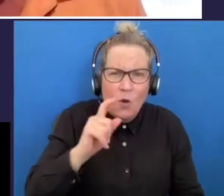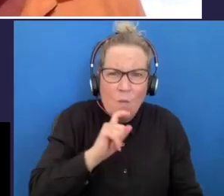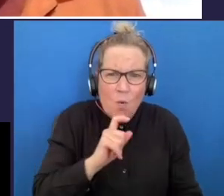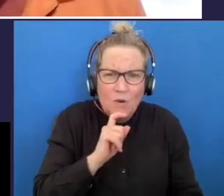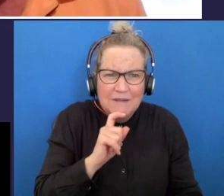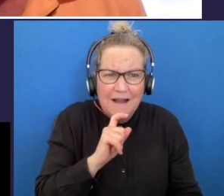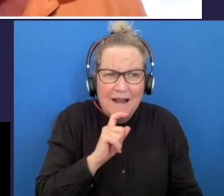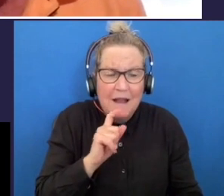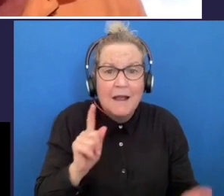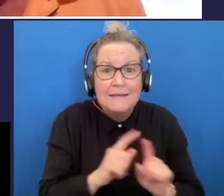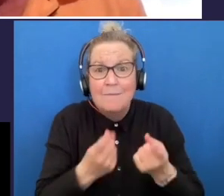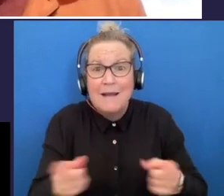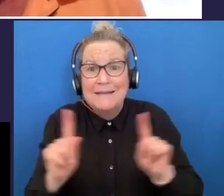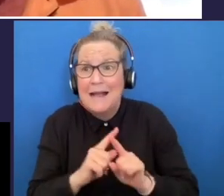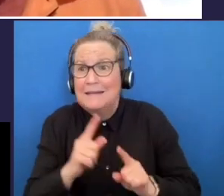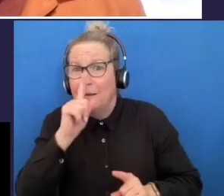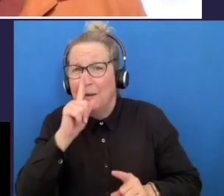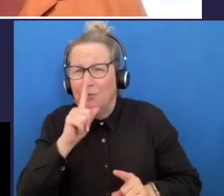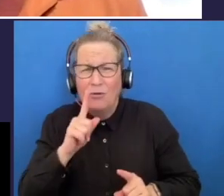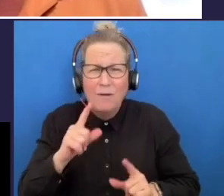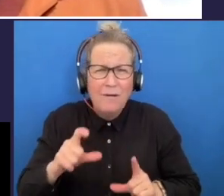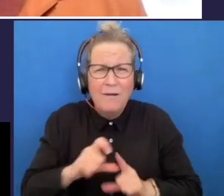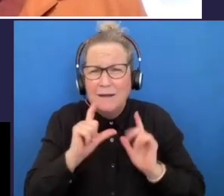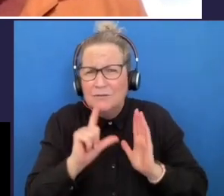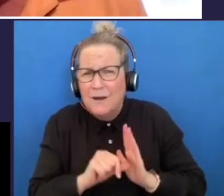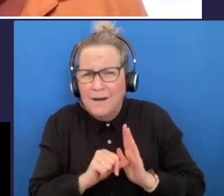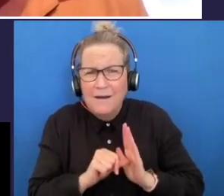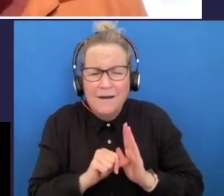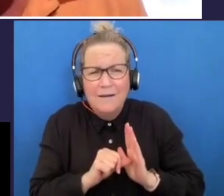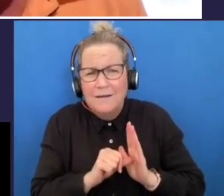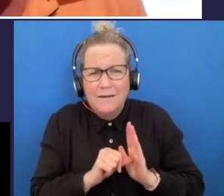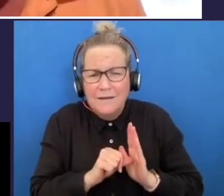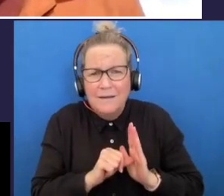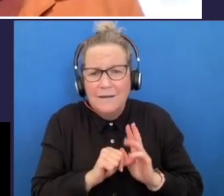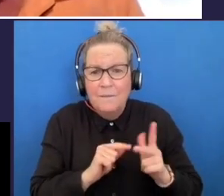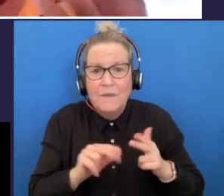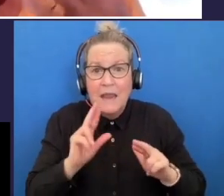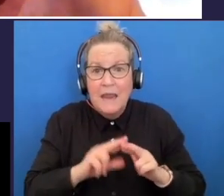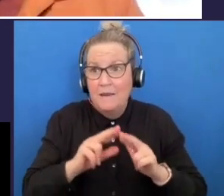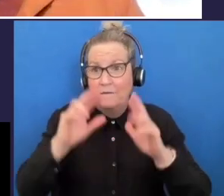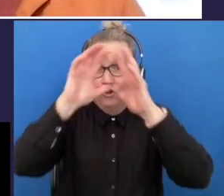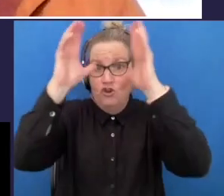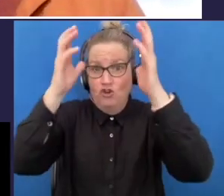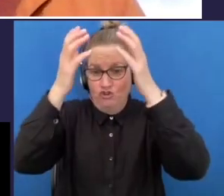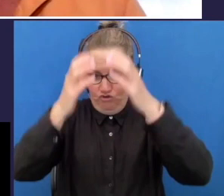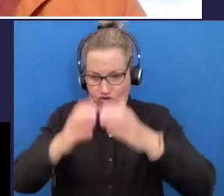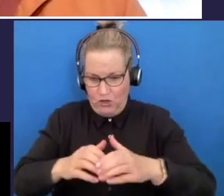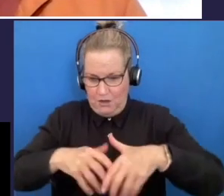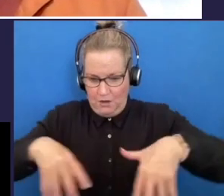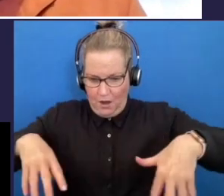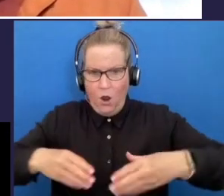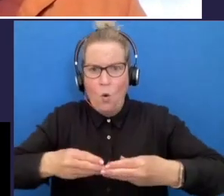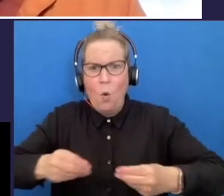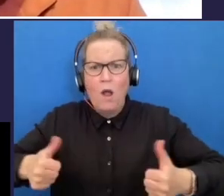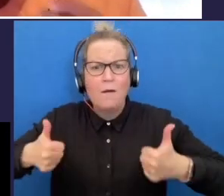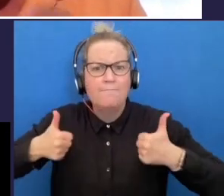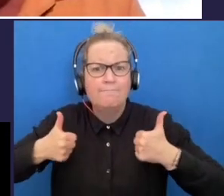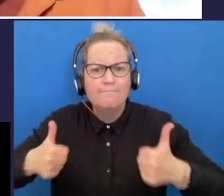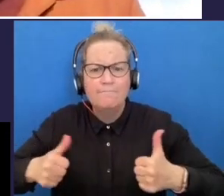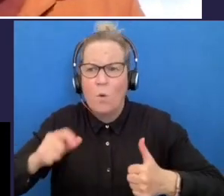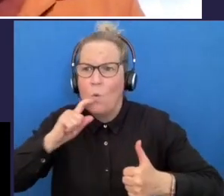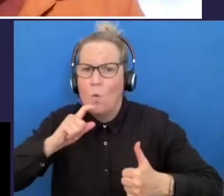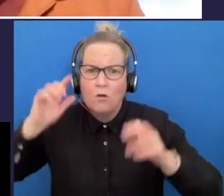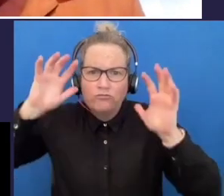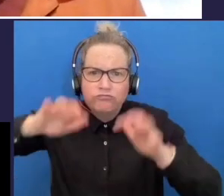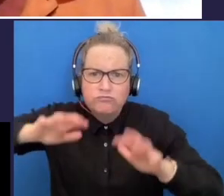like us as individuals in life um so if that tree was in good soil getting um water